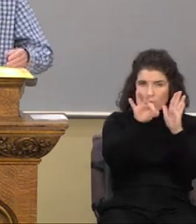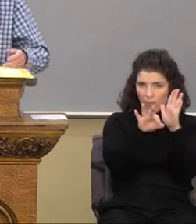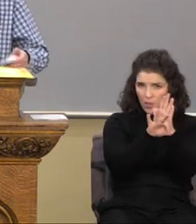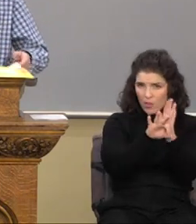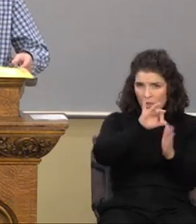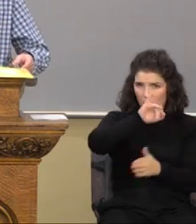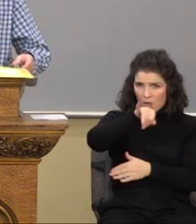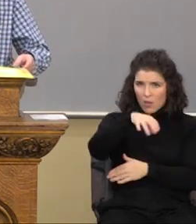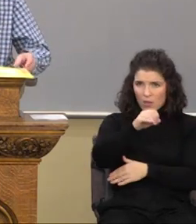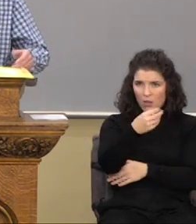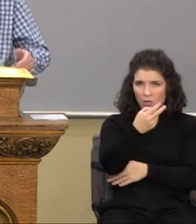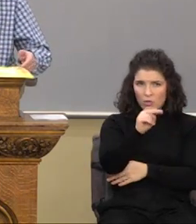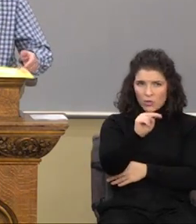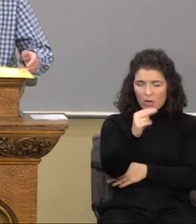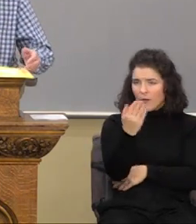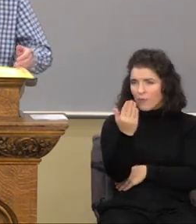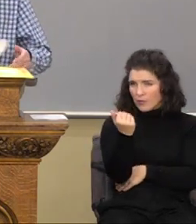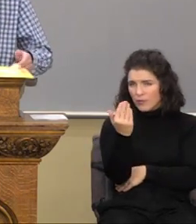John chapter 15.